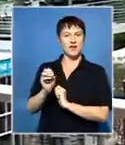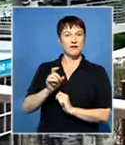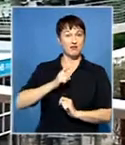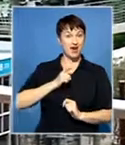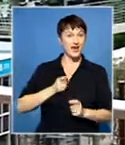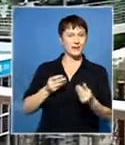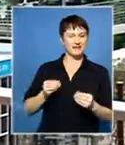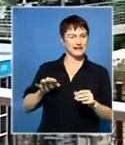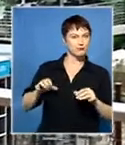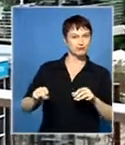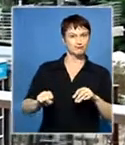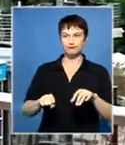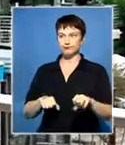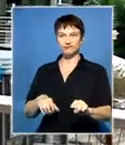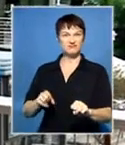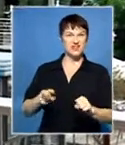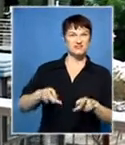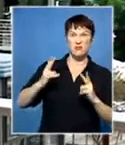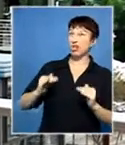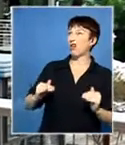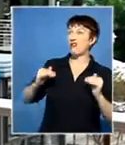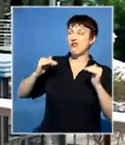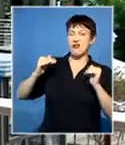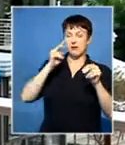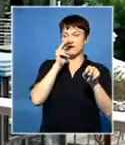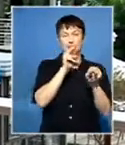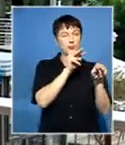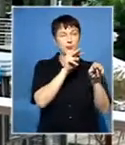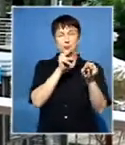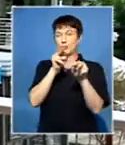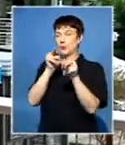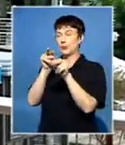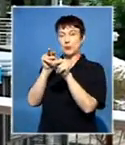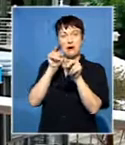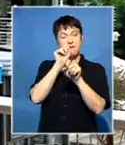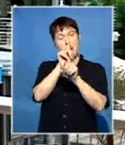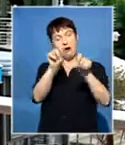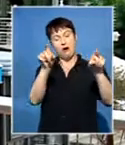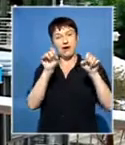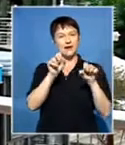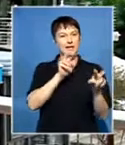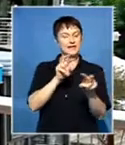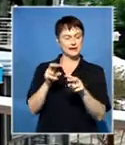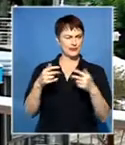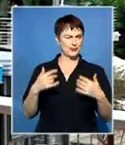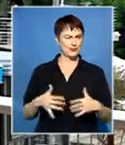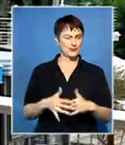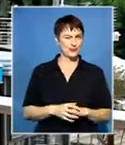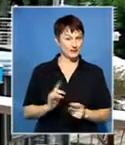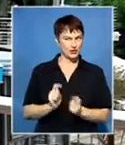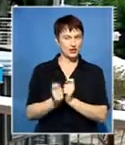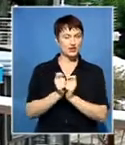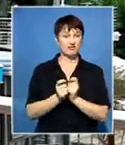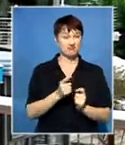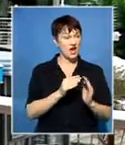by businesses and double-storey buildings with views as far as the eyes can see. Now most houses have also